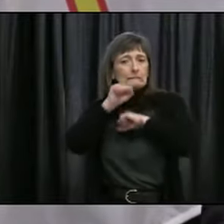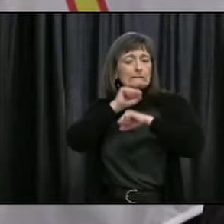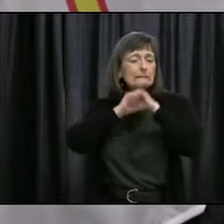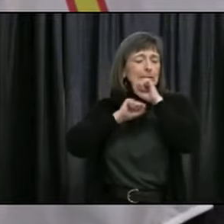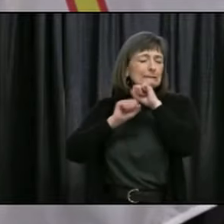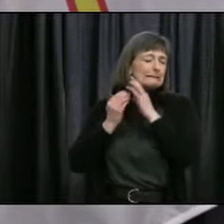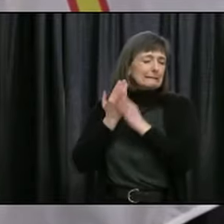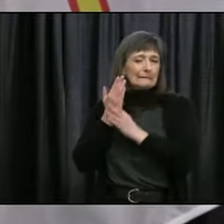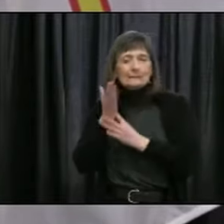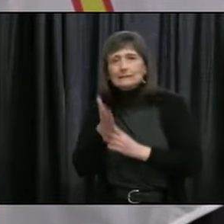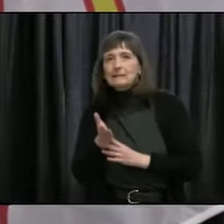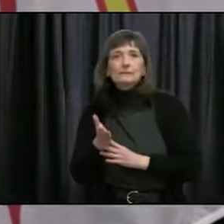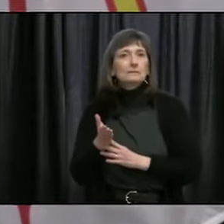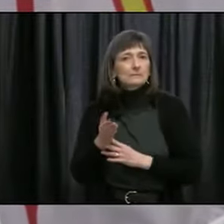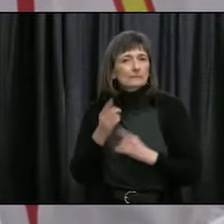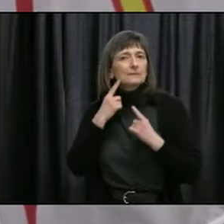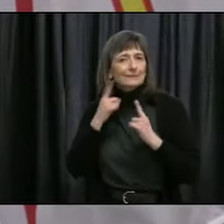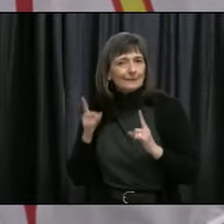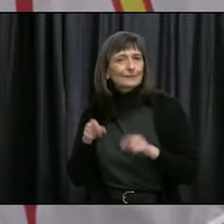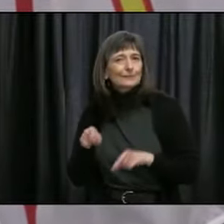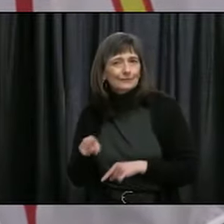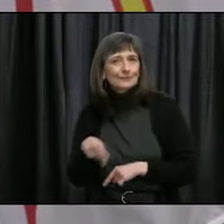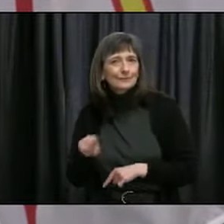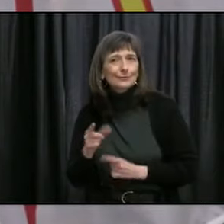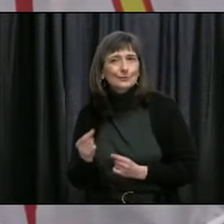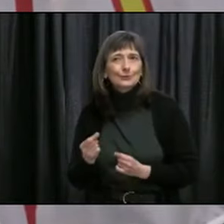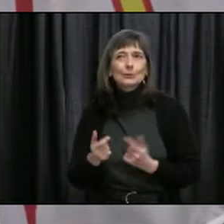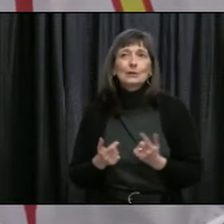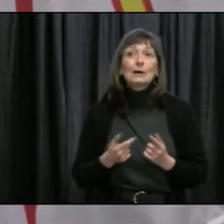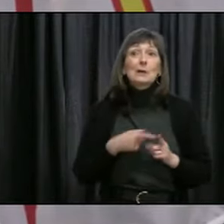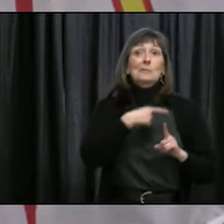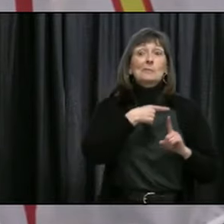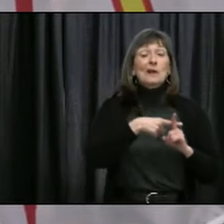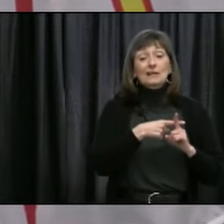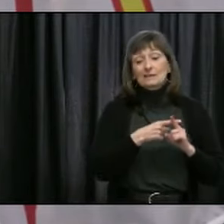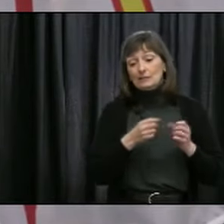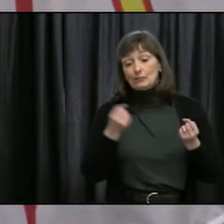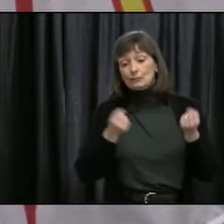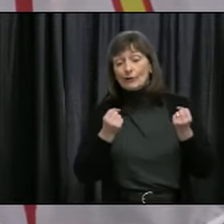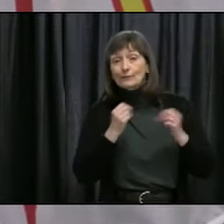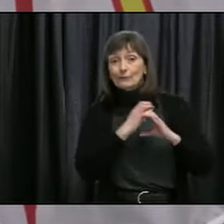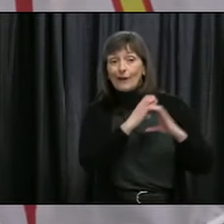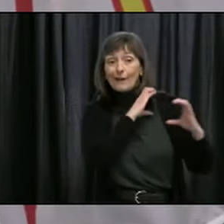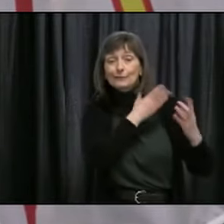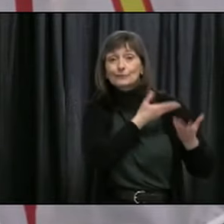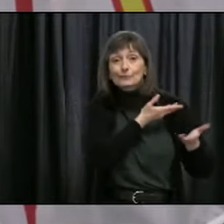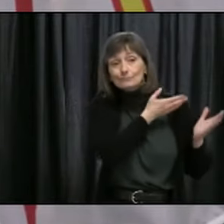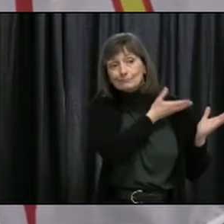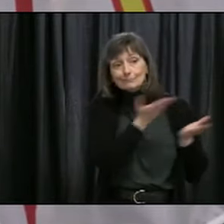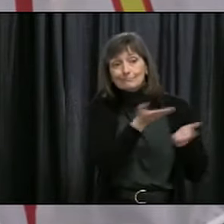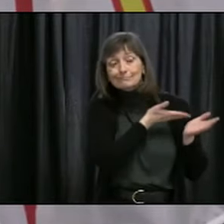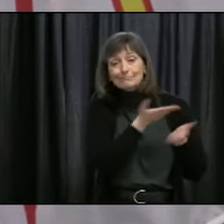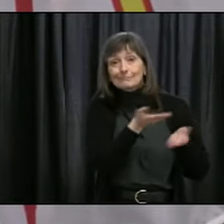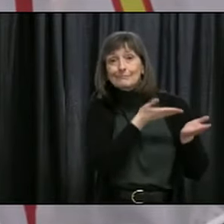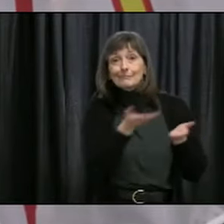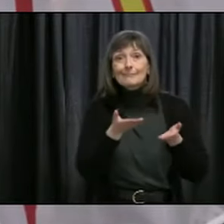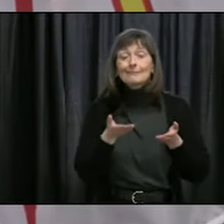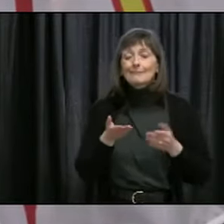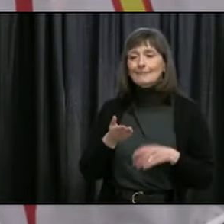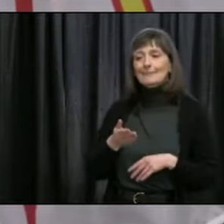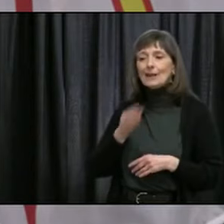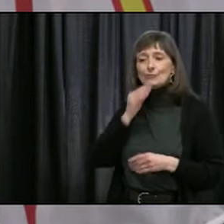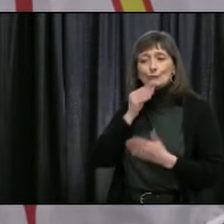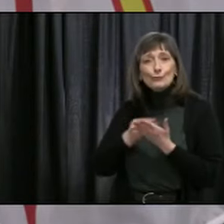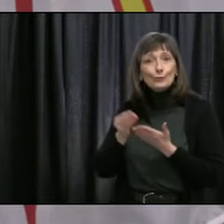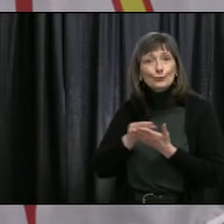COVID-19. But added to that, we have seen truckers, we've seen store clerks, and other essential workers step up to maintain